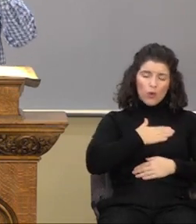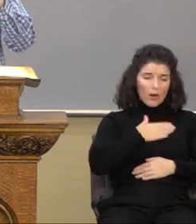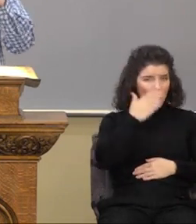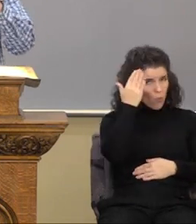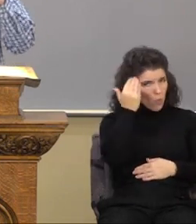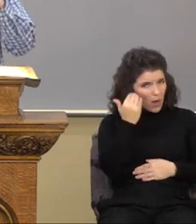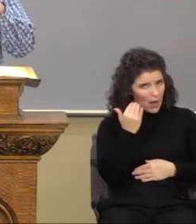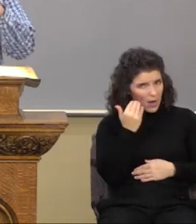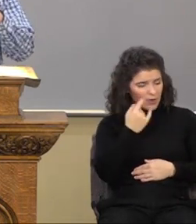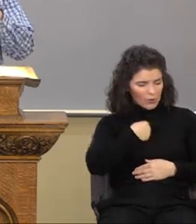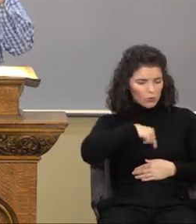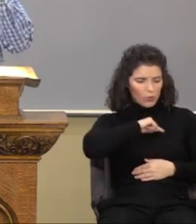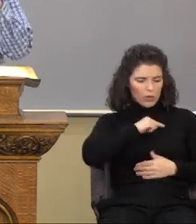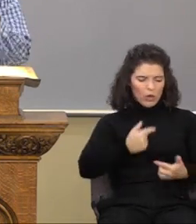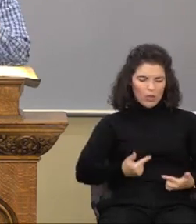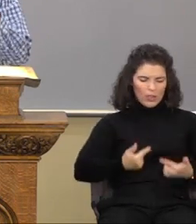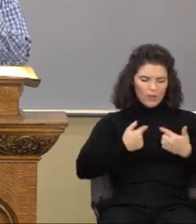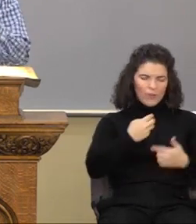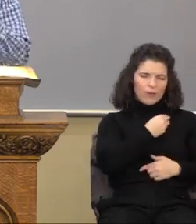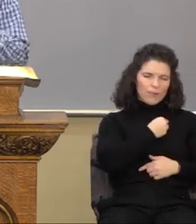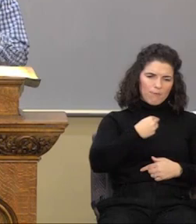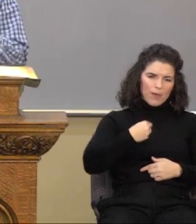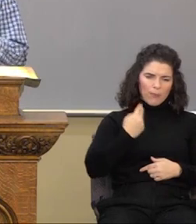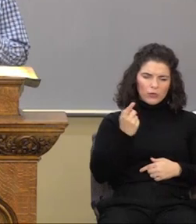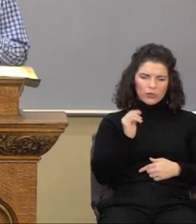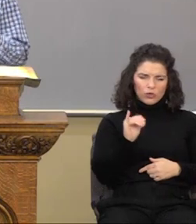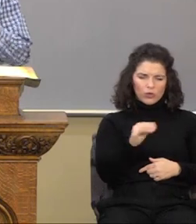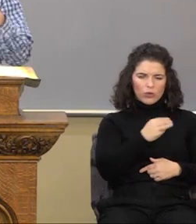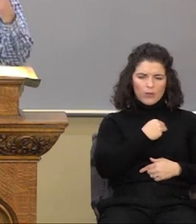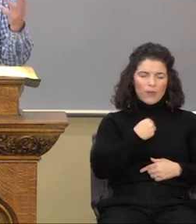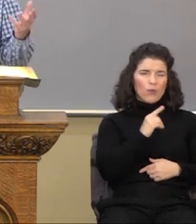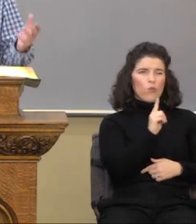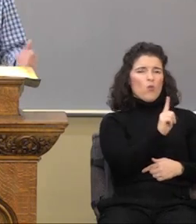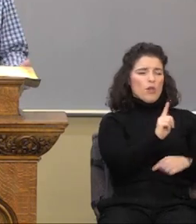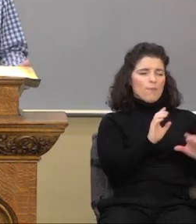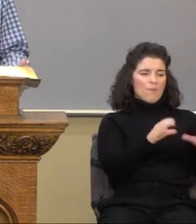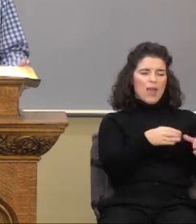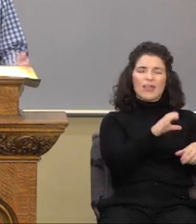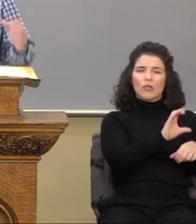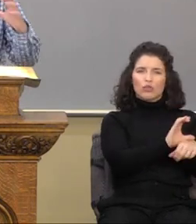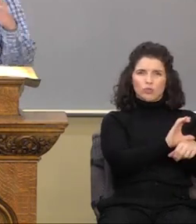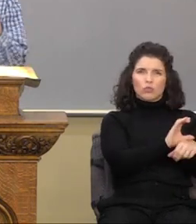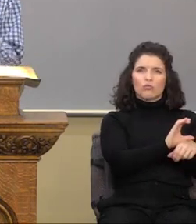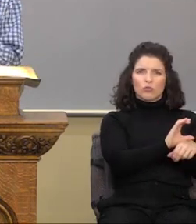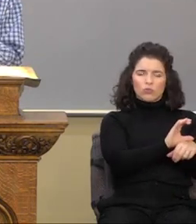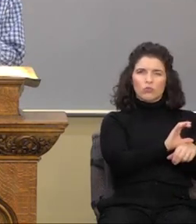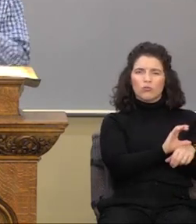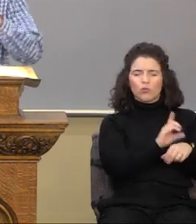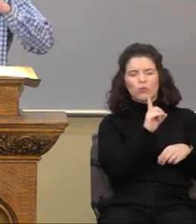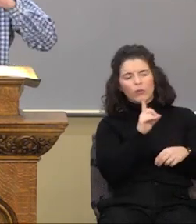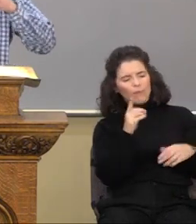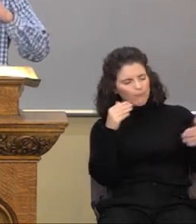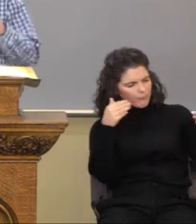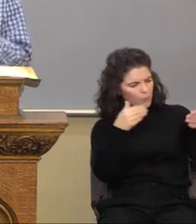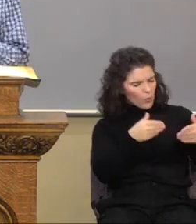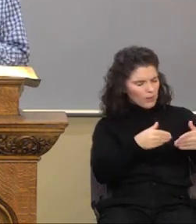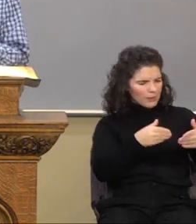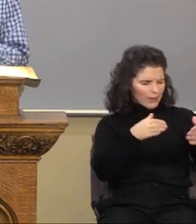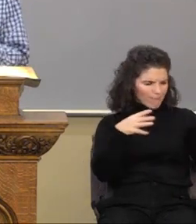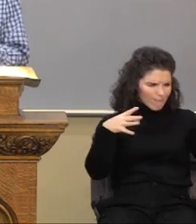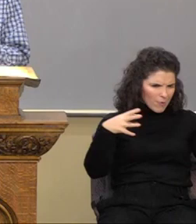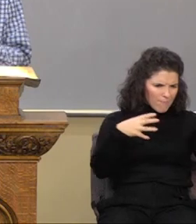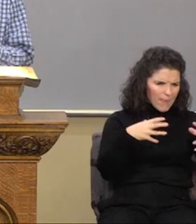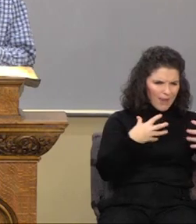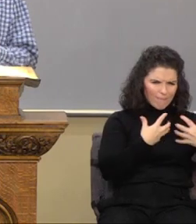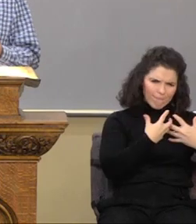members of this one body, the church, the body of Christ. So we've been looking at the issue of being compacted and joined